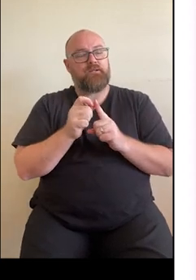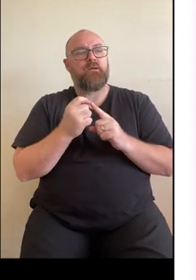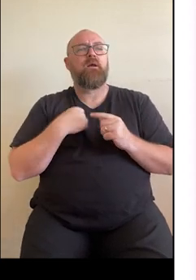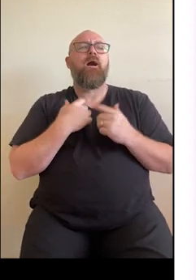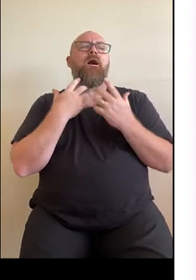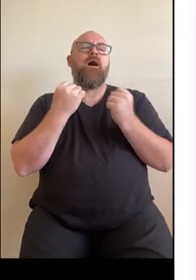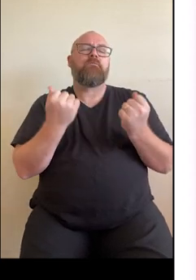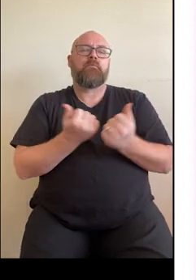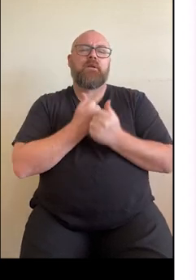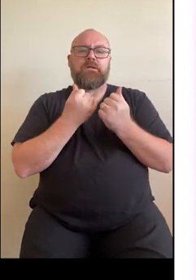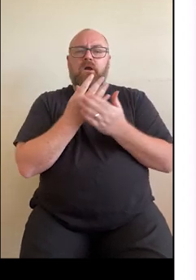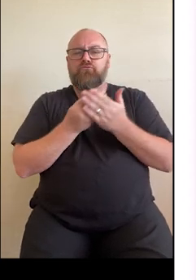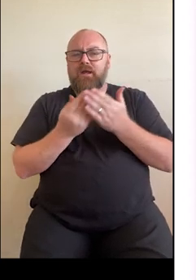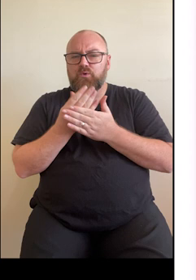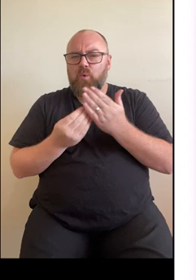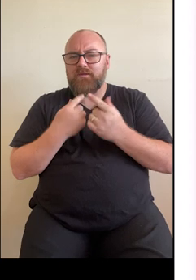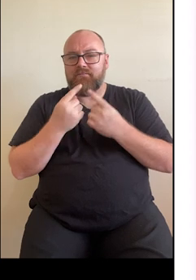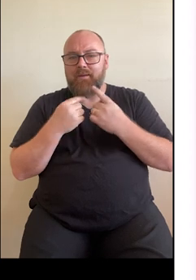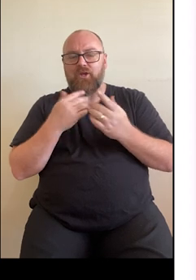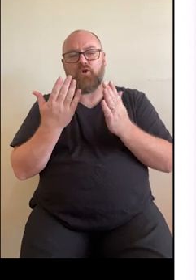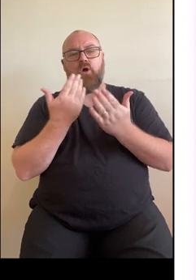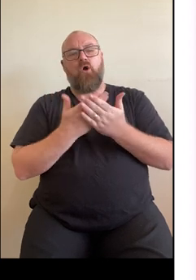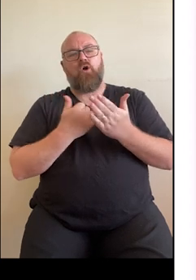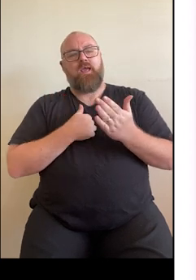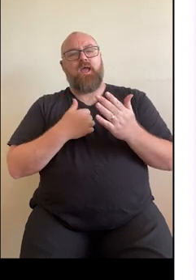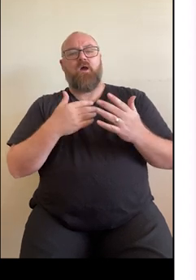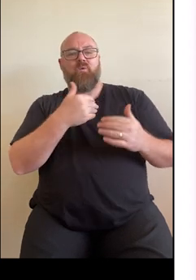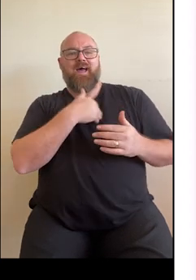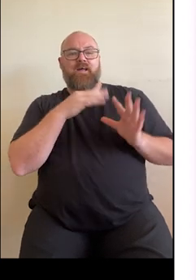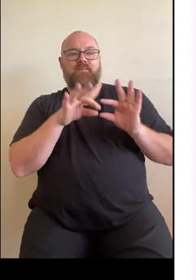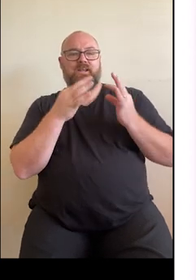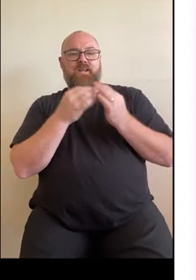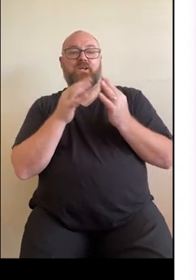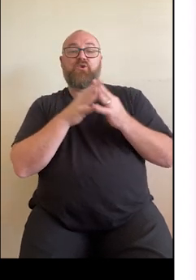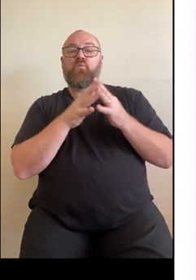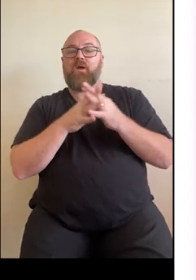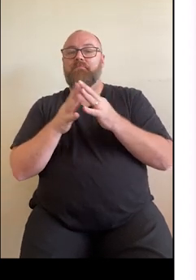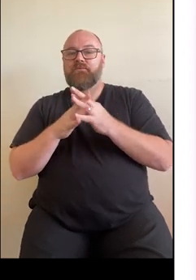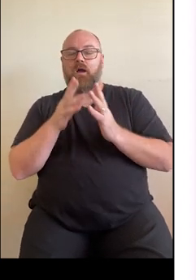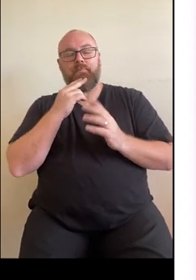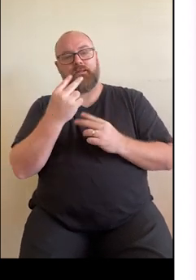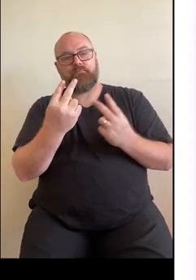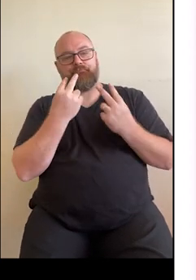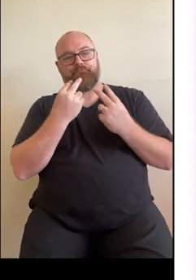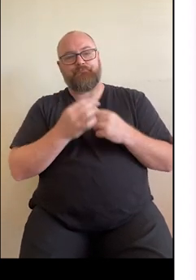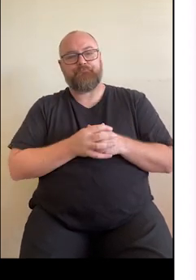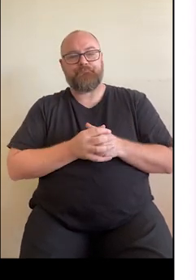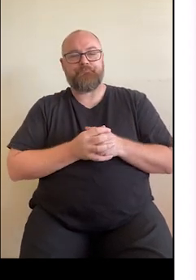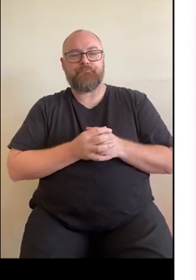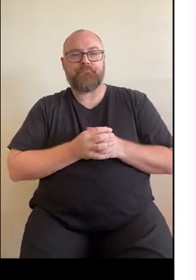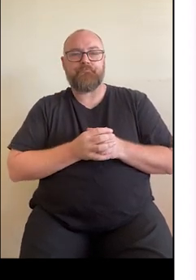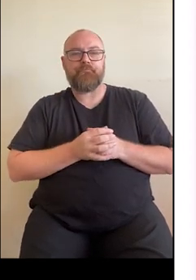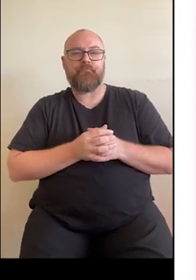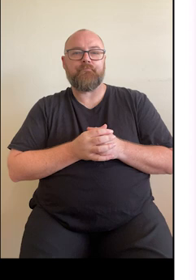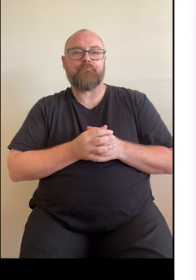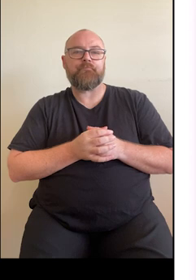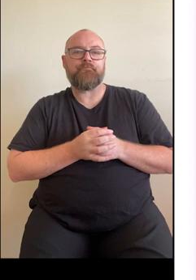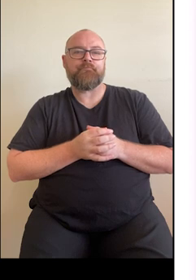designed and developed for you on our Heart Foundation website so please jump onto theheartfoundation.org.au to find out